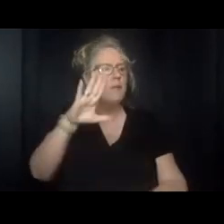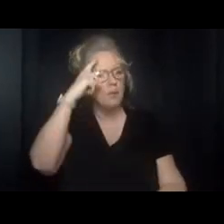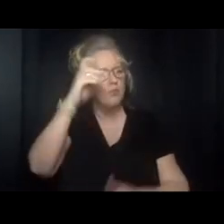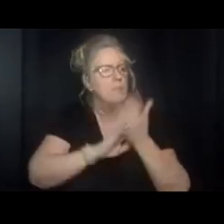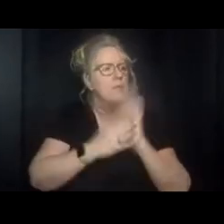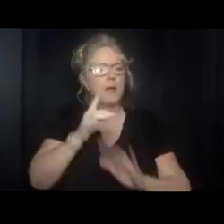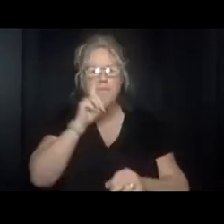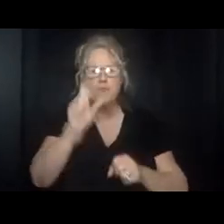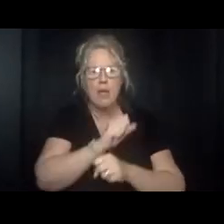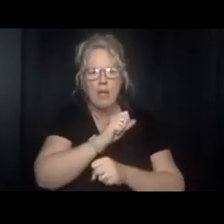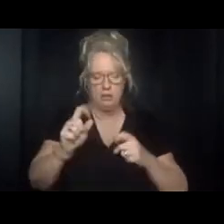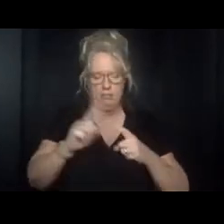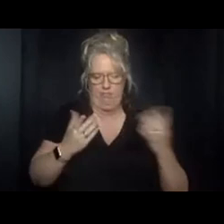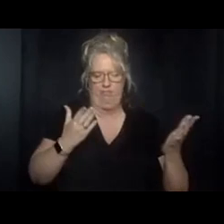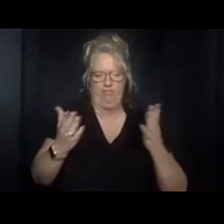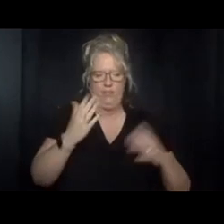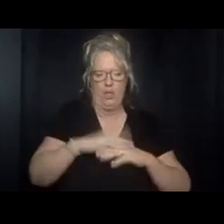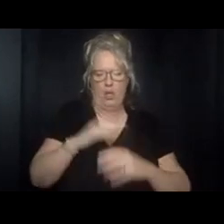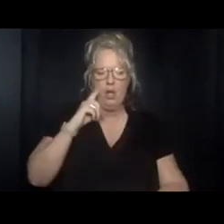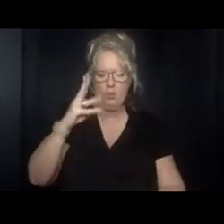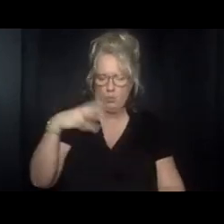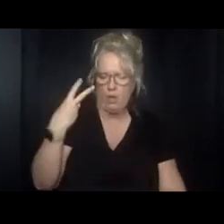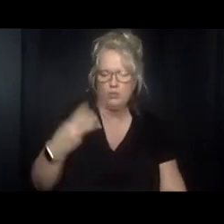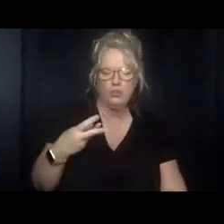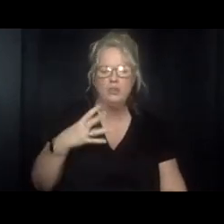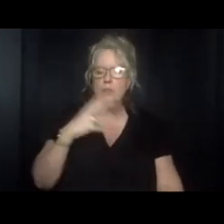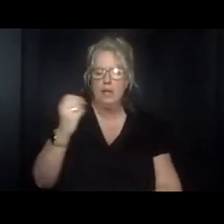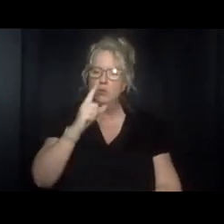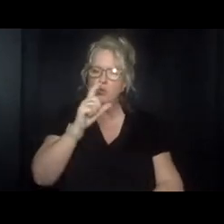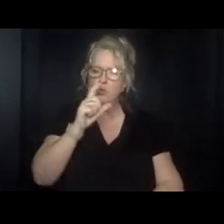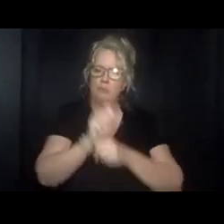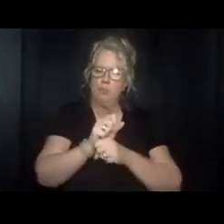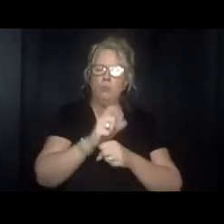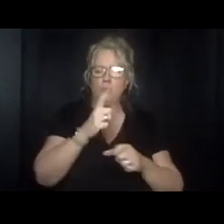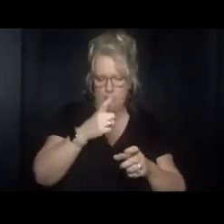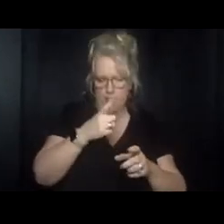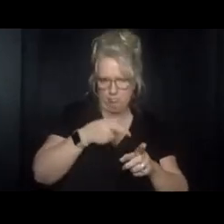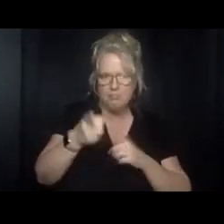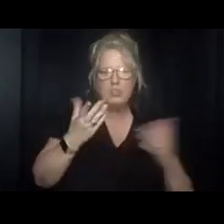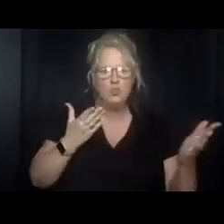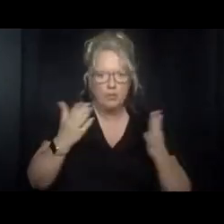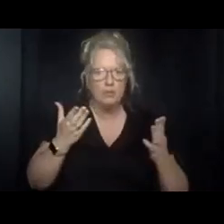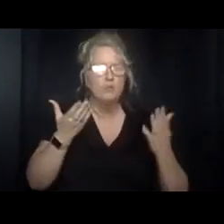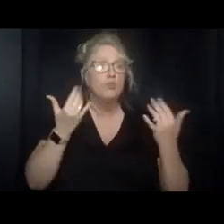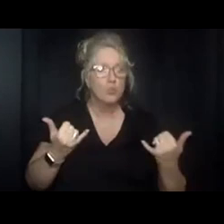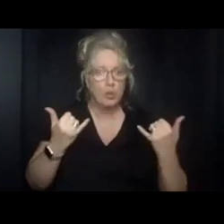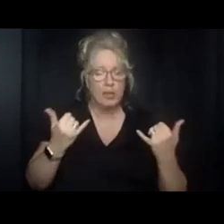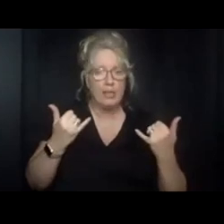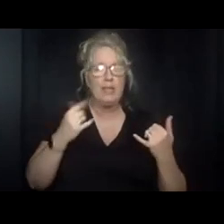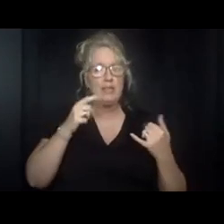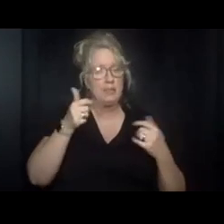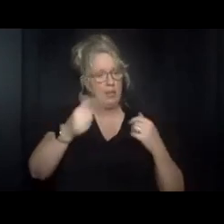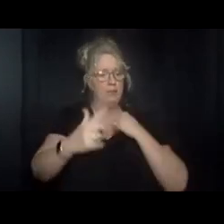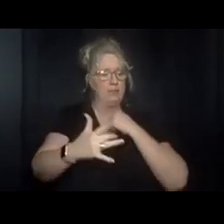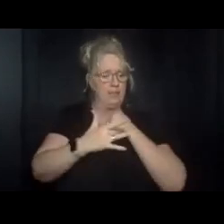he serves on the board of washington apse and trillium employment services he is also currently a technical